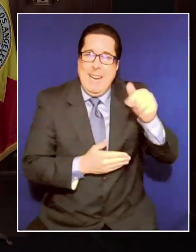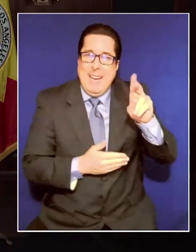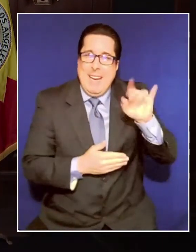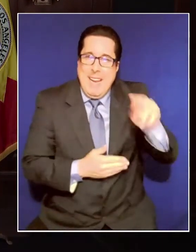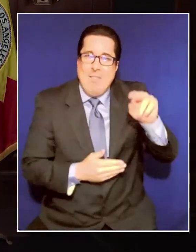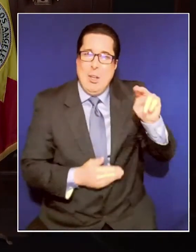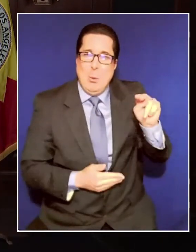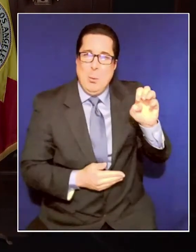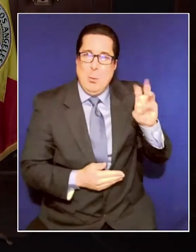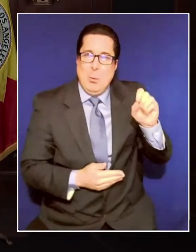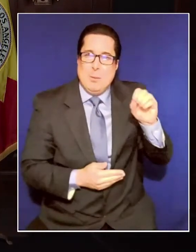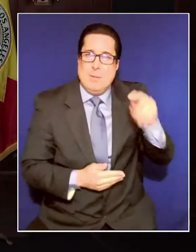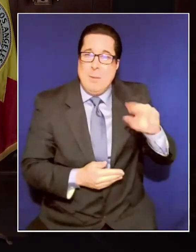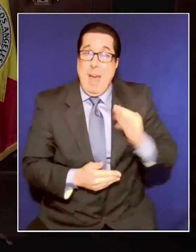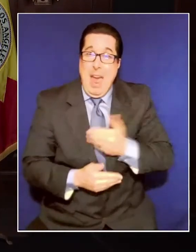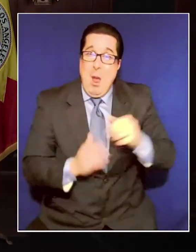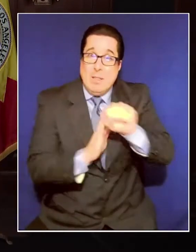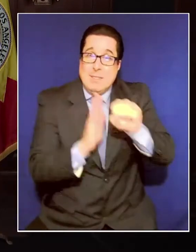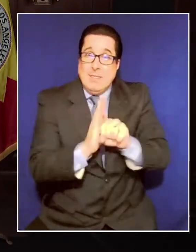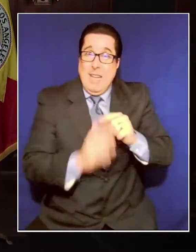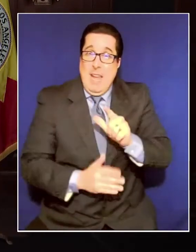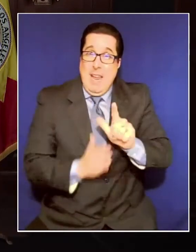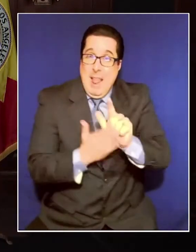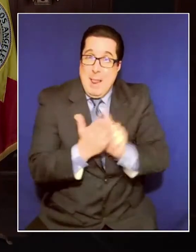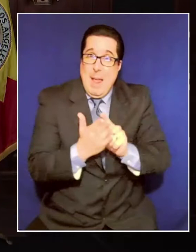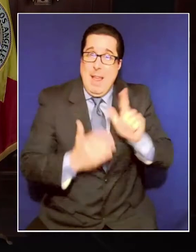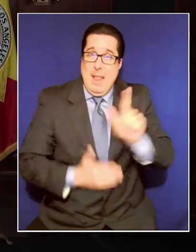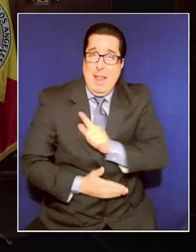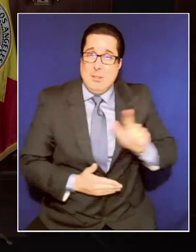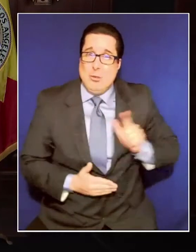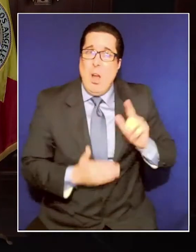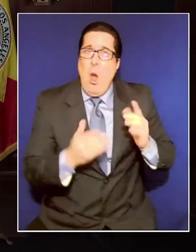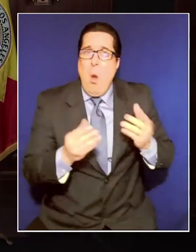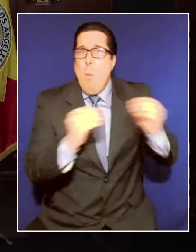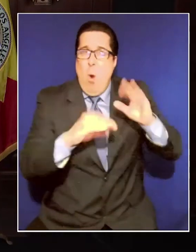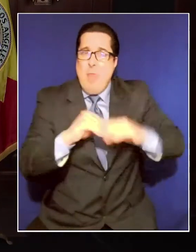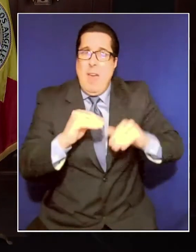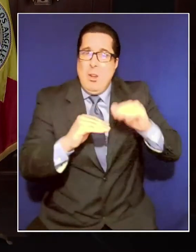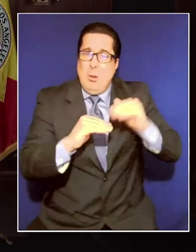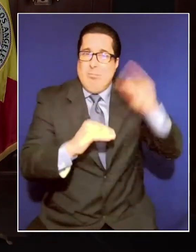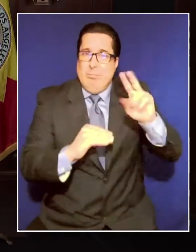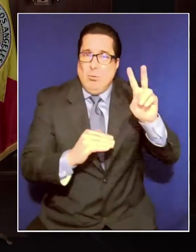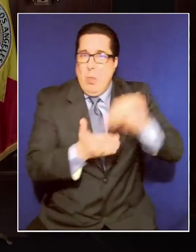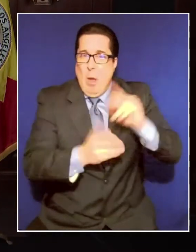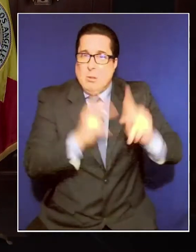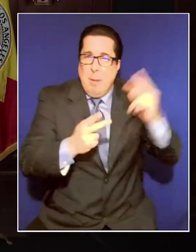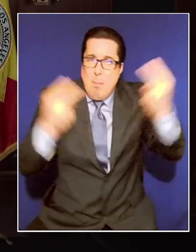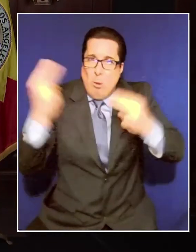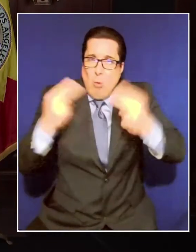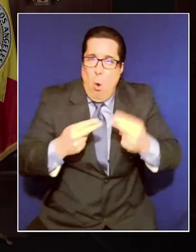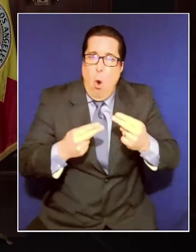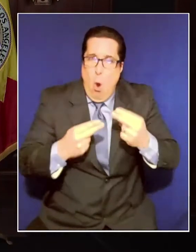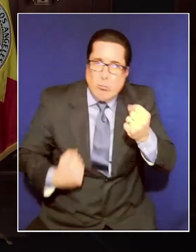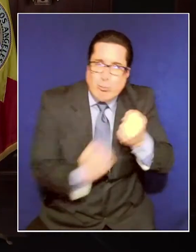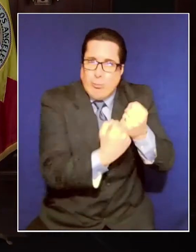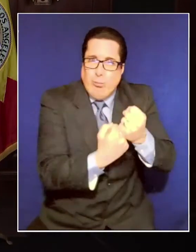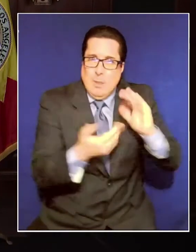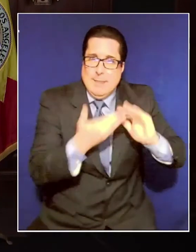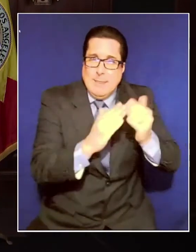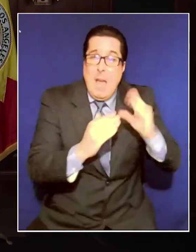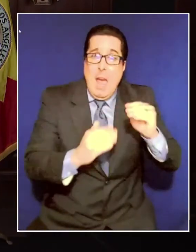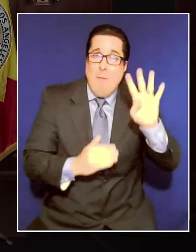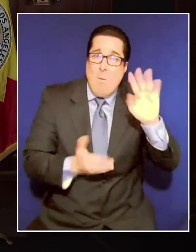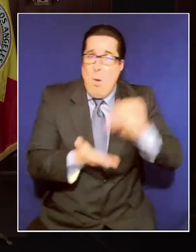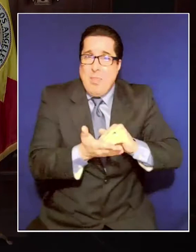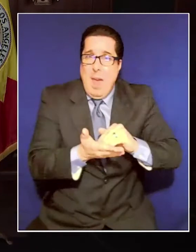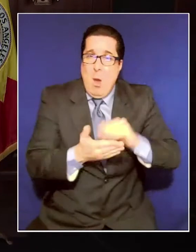Legislature, has already brought more than 2,000 people above and beyond our normal programs in the city and 4,000 county-wide